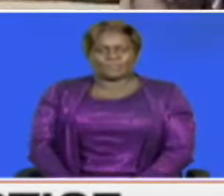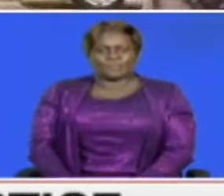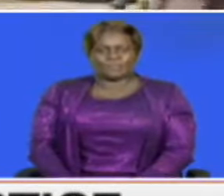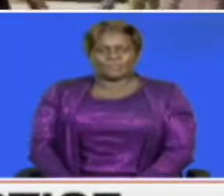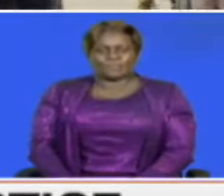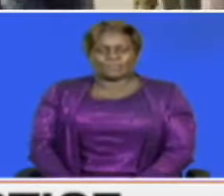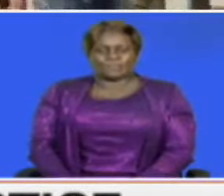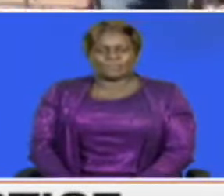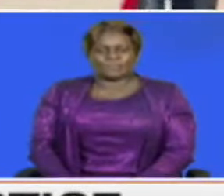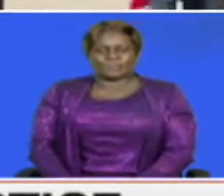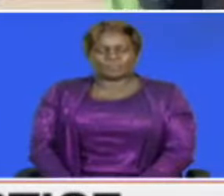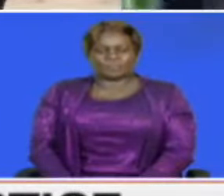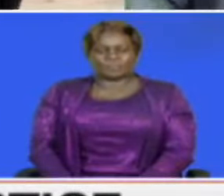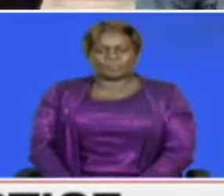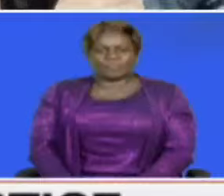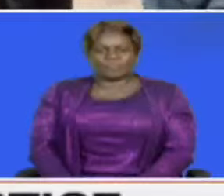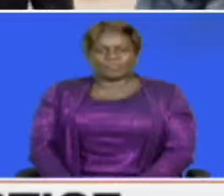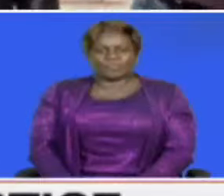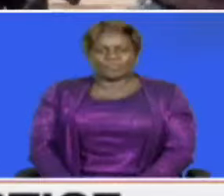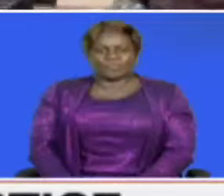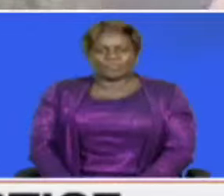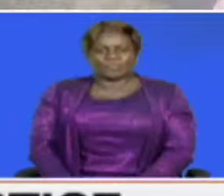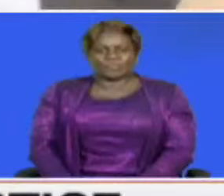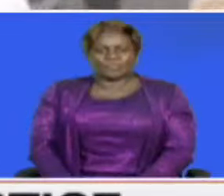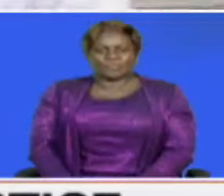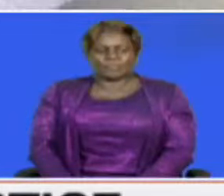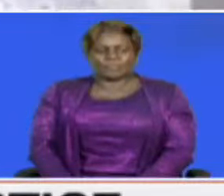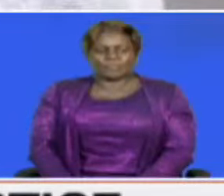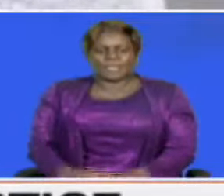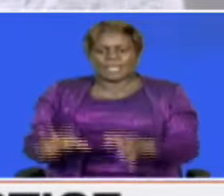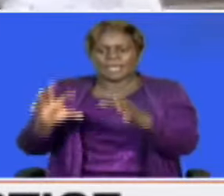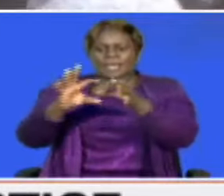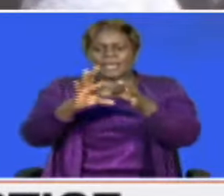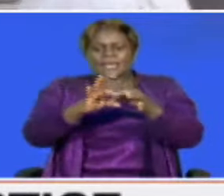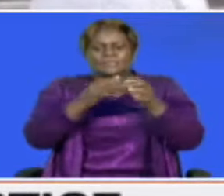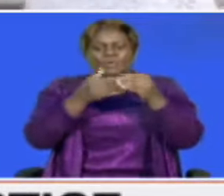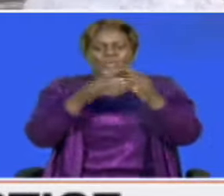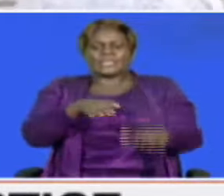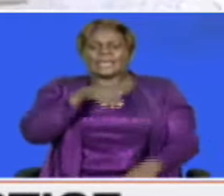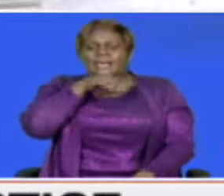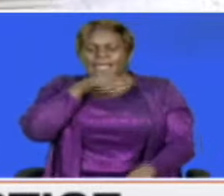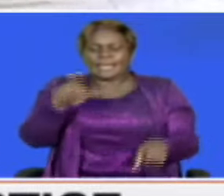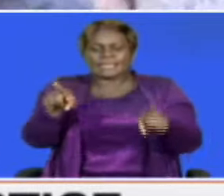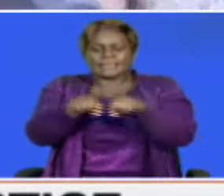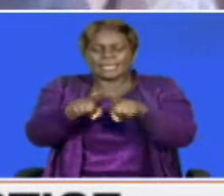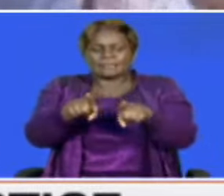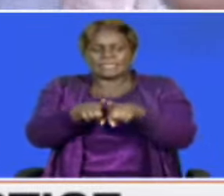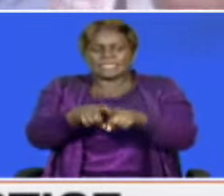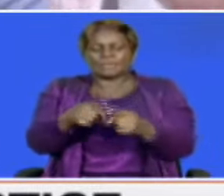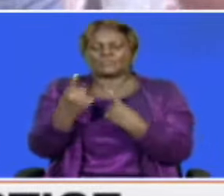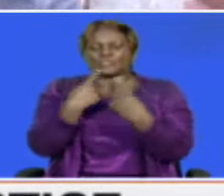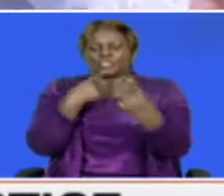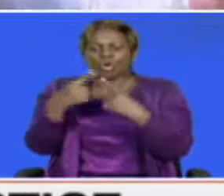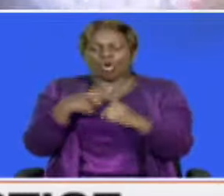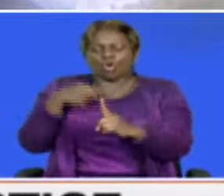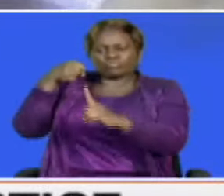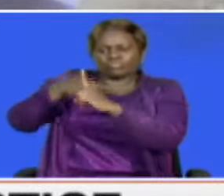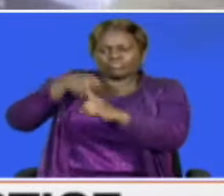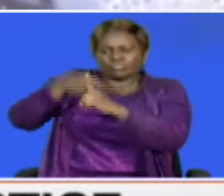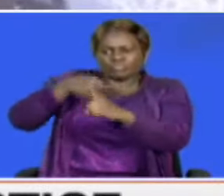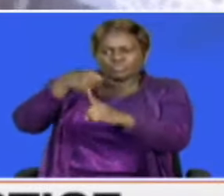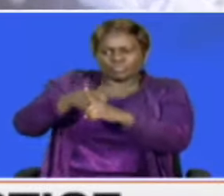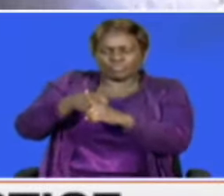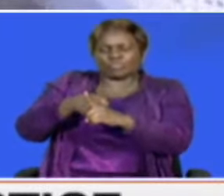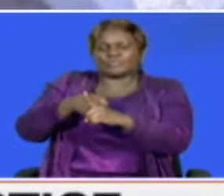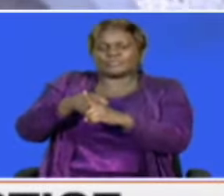Stop killing us! Stop killing us! Azimil leader, Raila Odinga, has also been vocal about the violence mated out